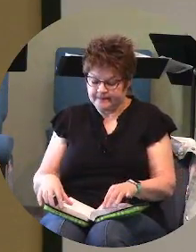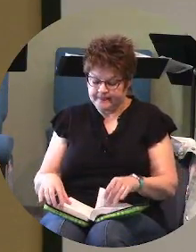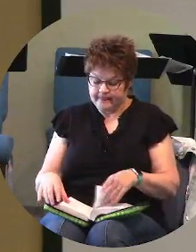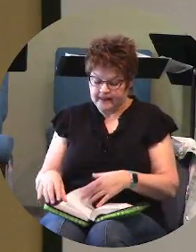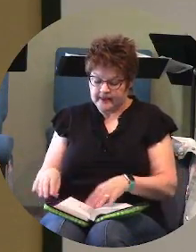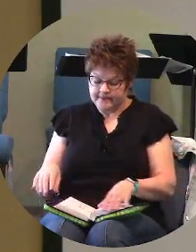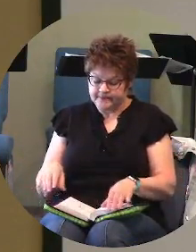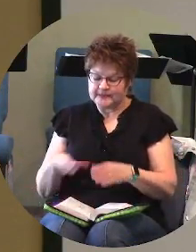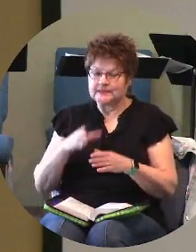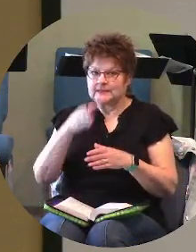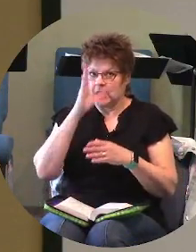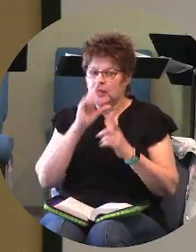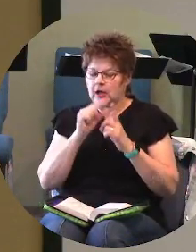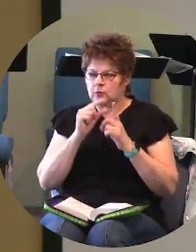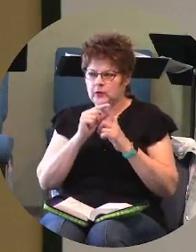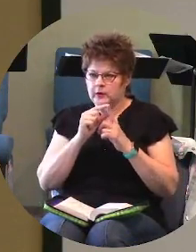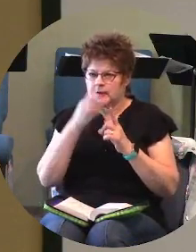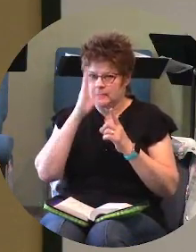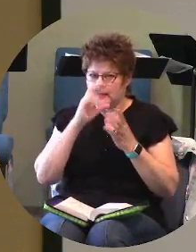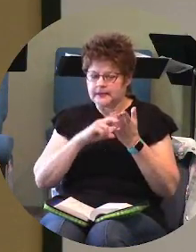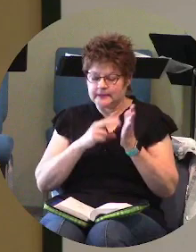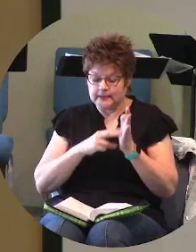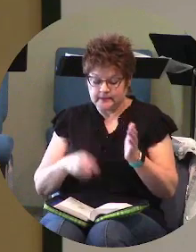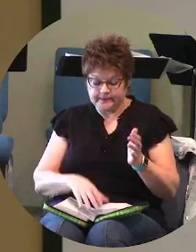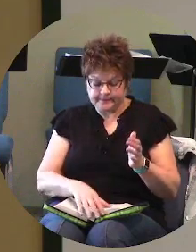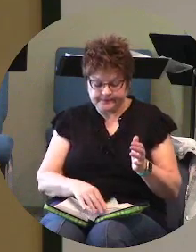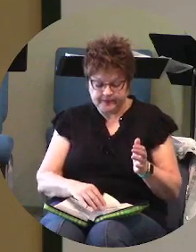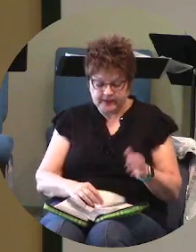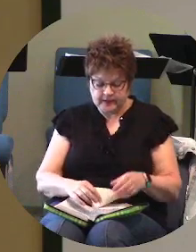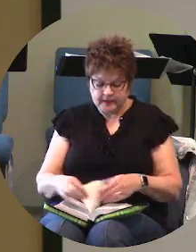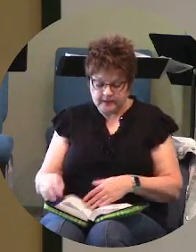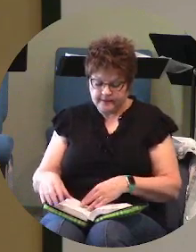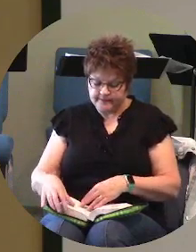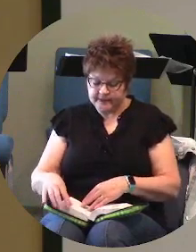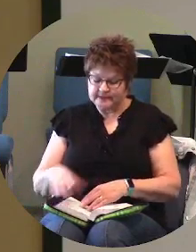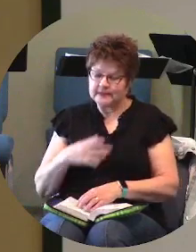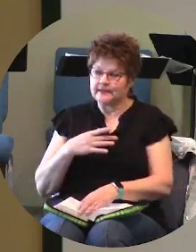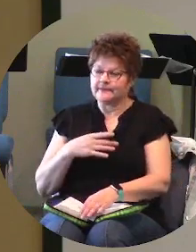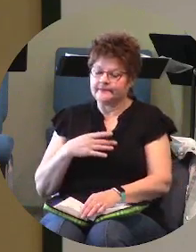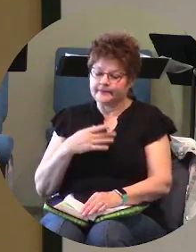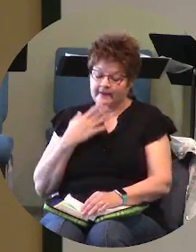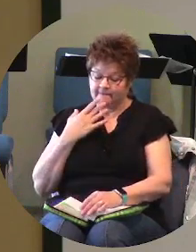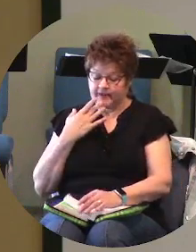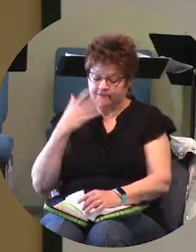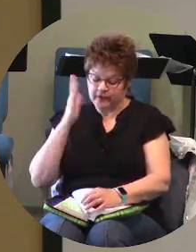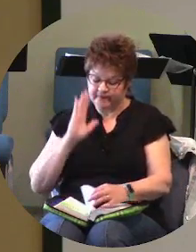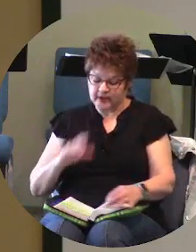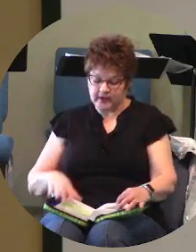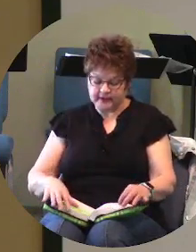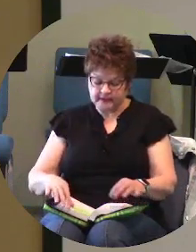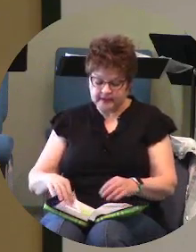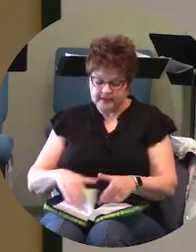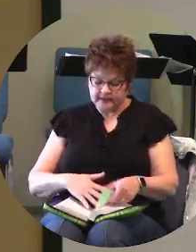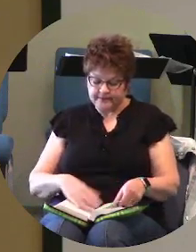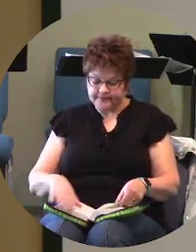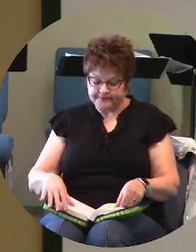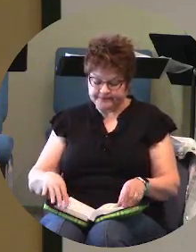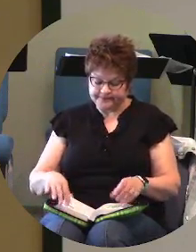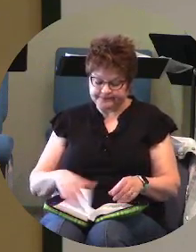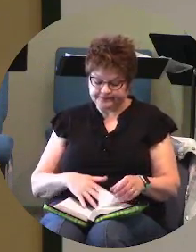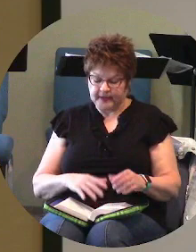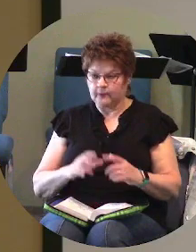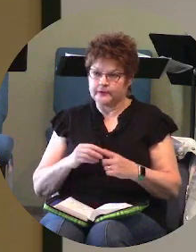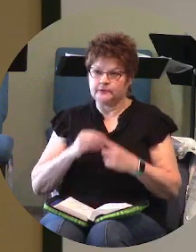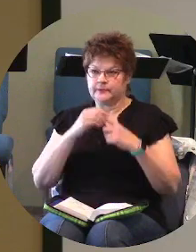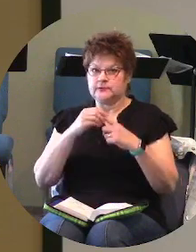is a god word this is a god intent it's fine it's the favor of god how how favored we are